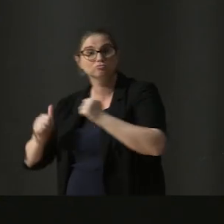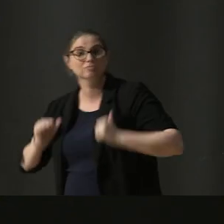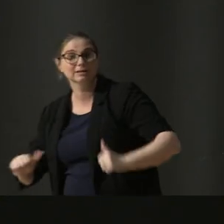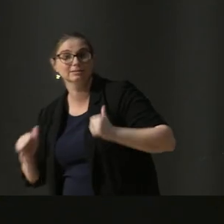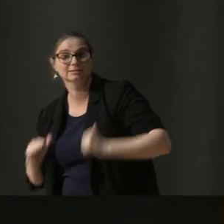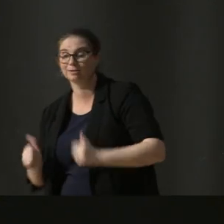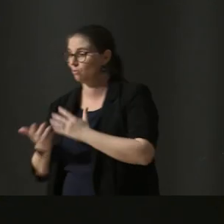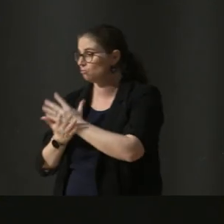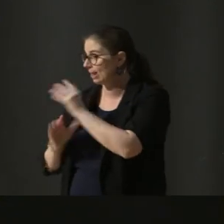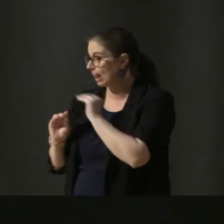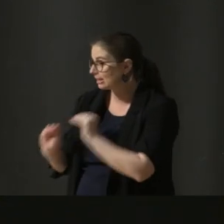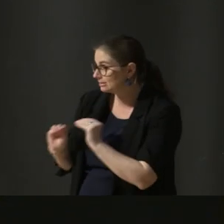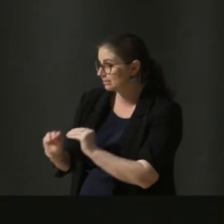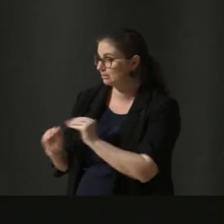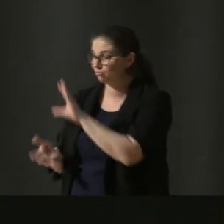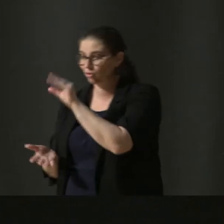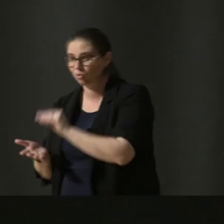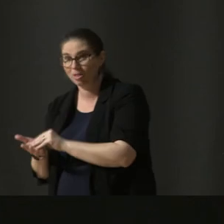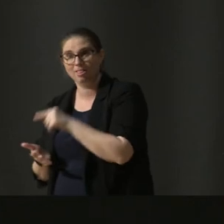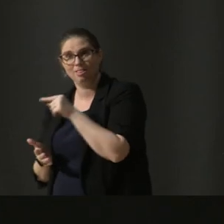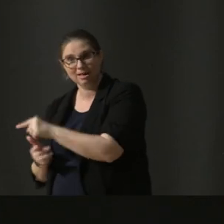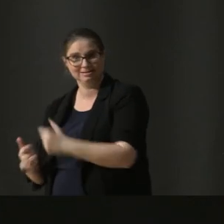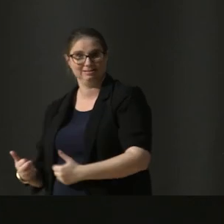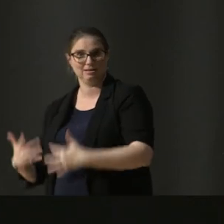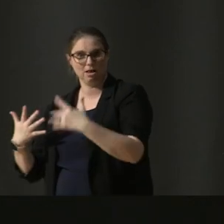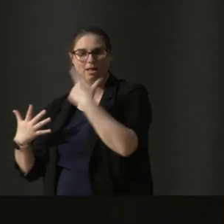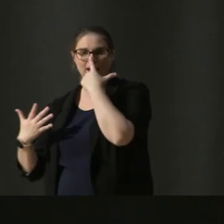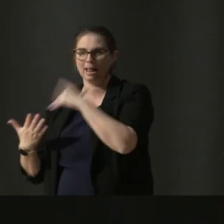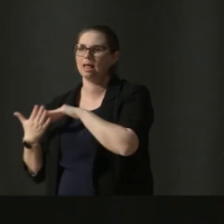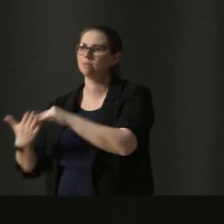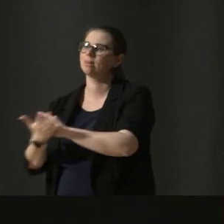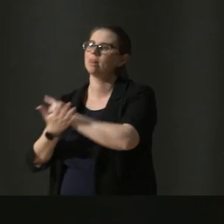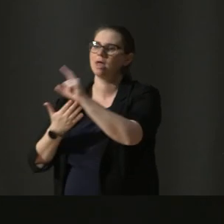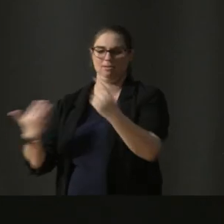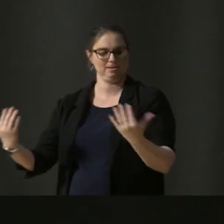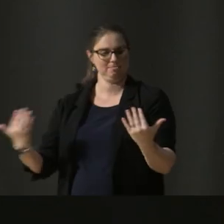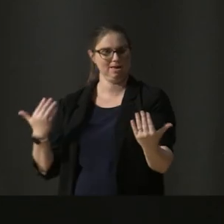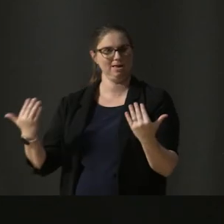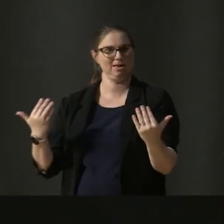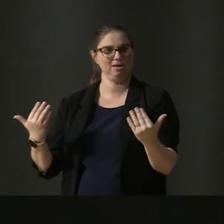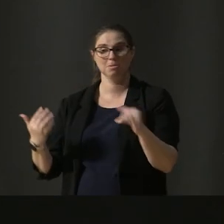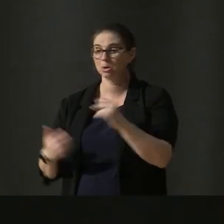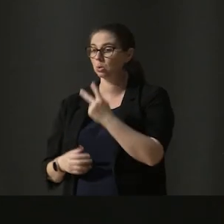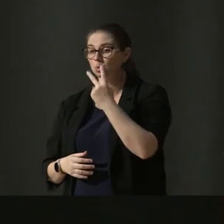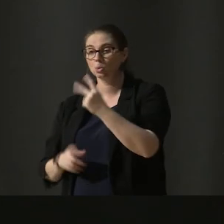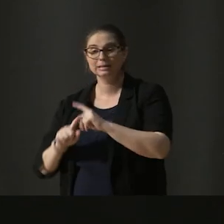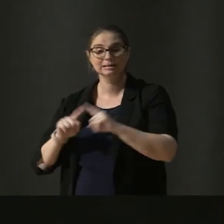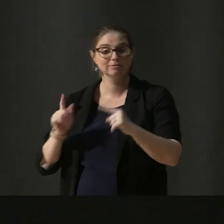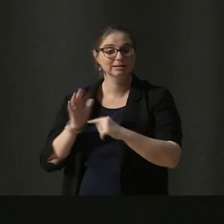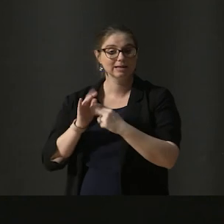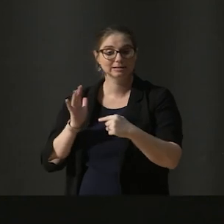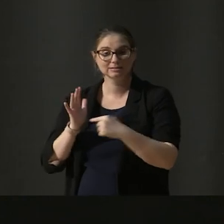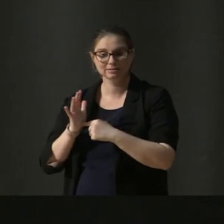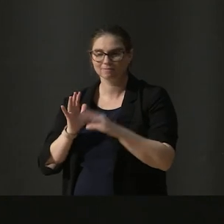and then use this data for healthy and helpful comparison. Compare two different takes from one practice